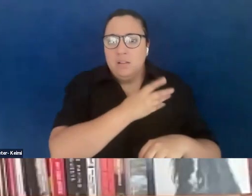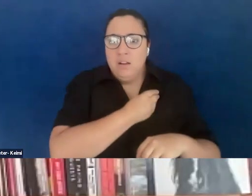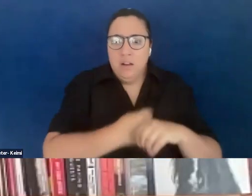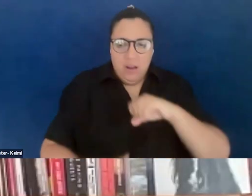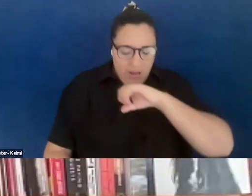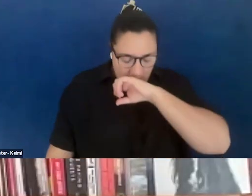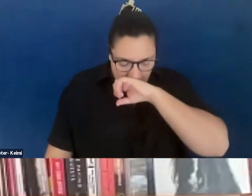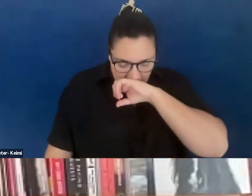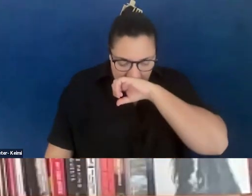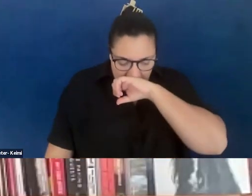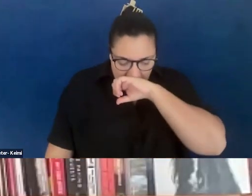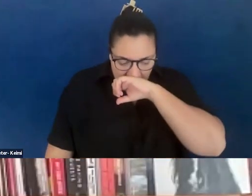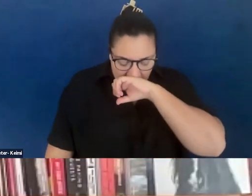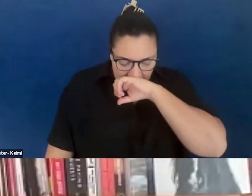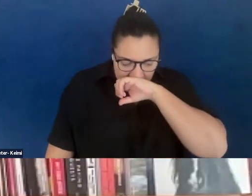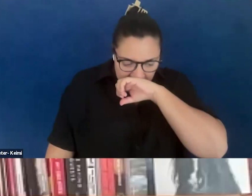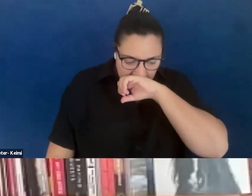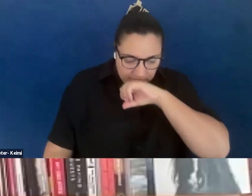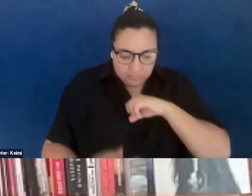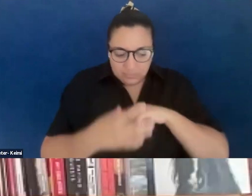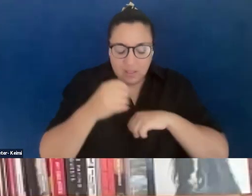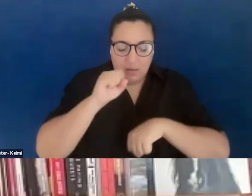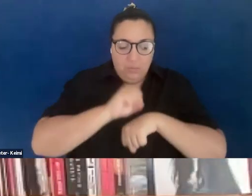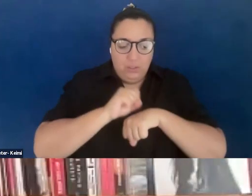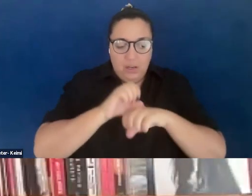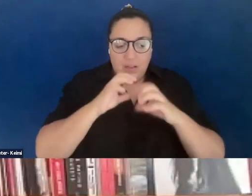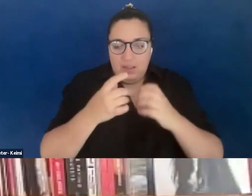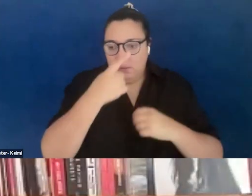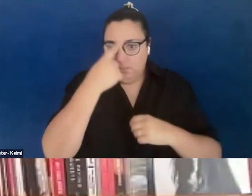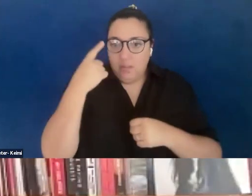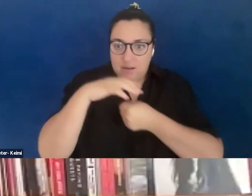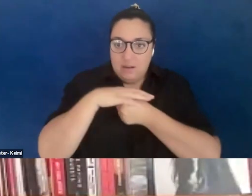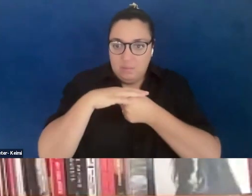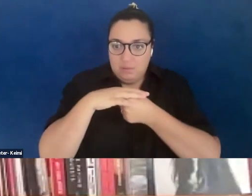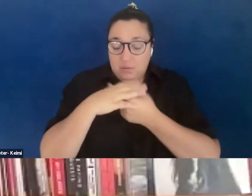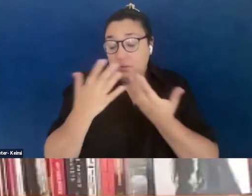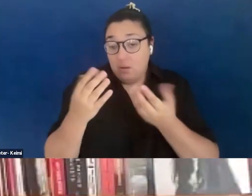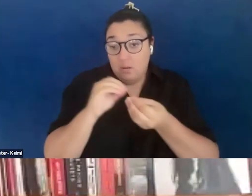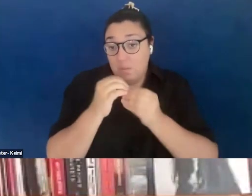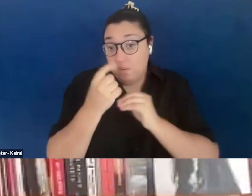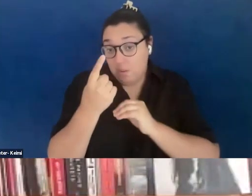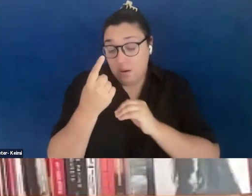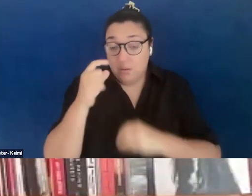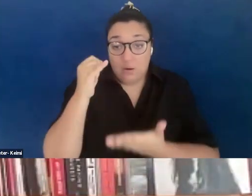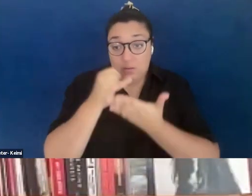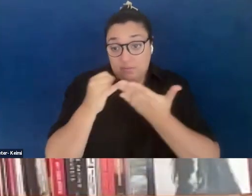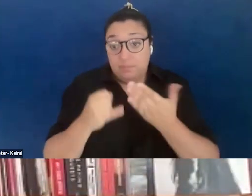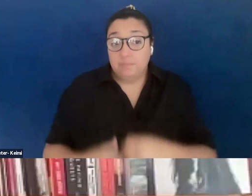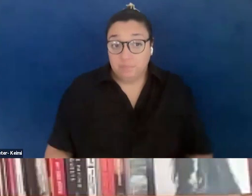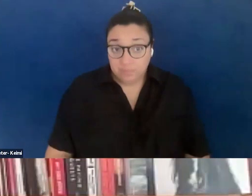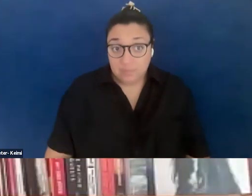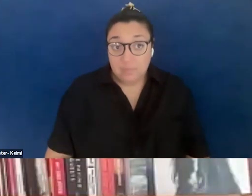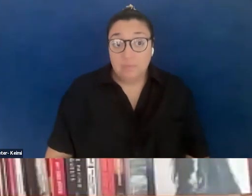Black neighborhoods, right, um, so one, just art, right, the incredible power of art, right,